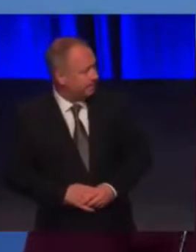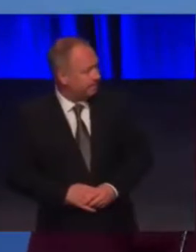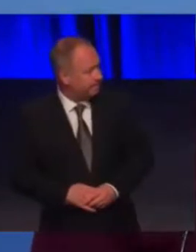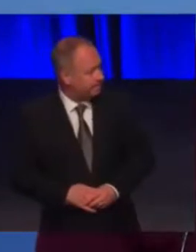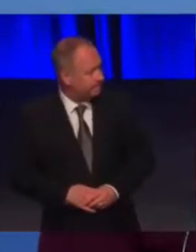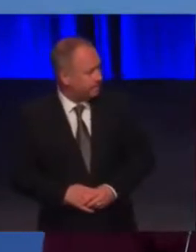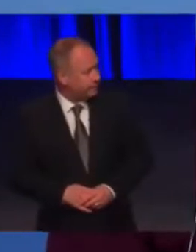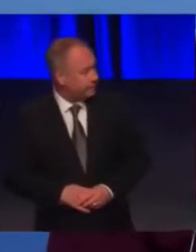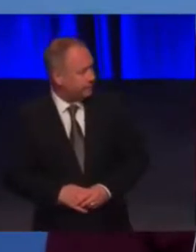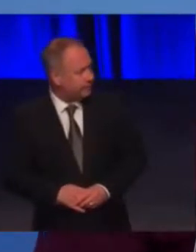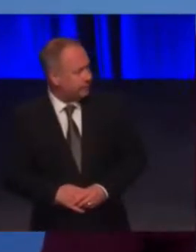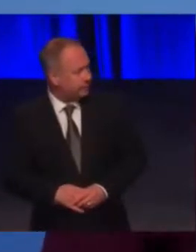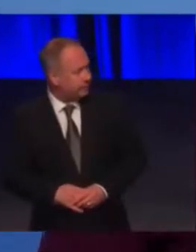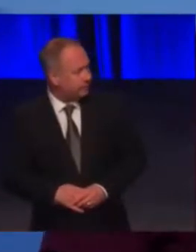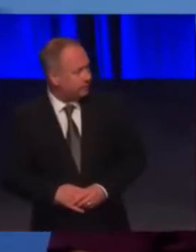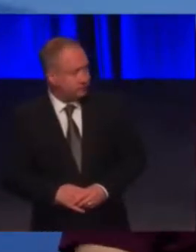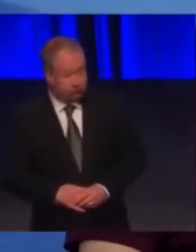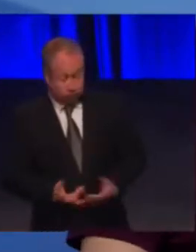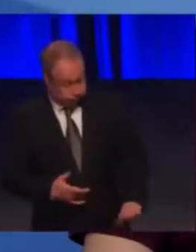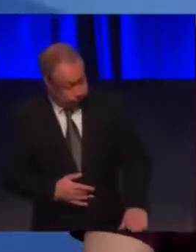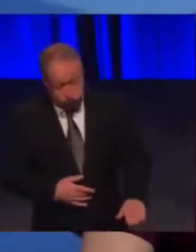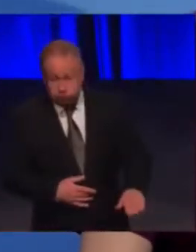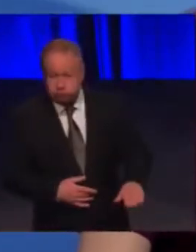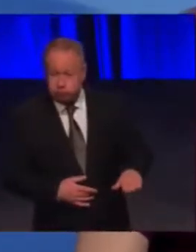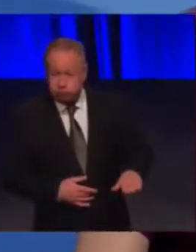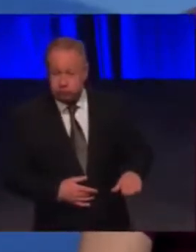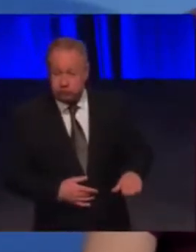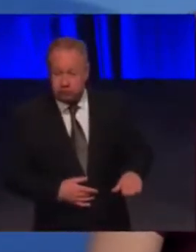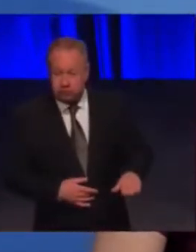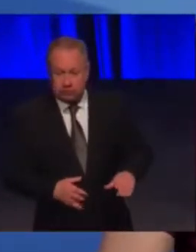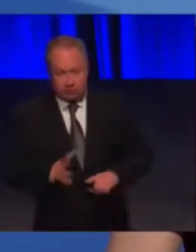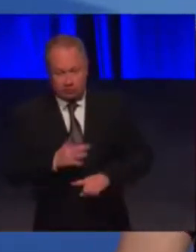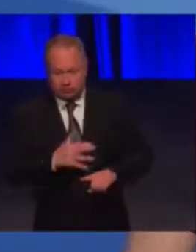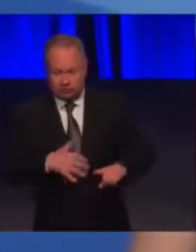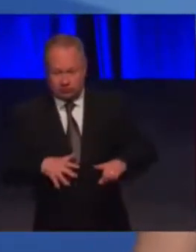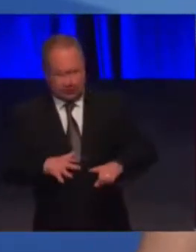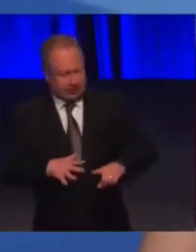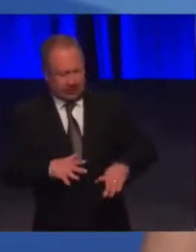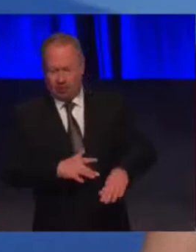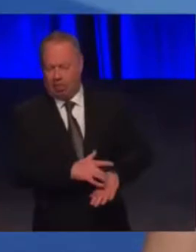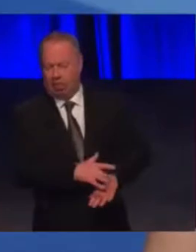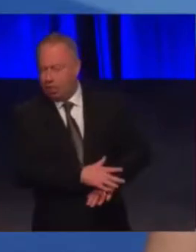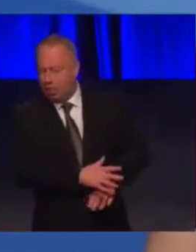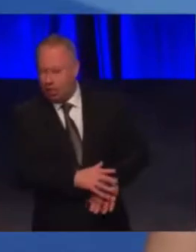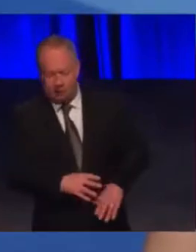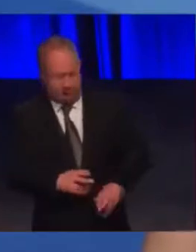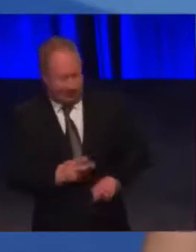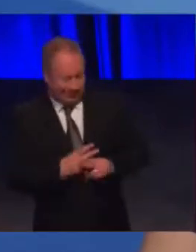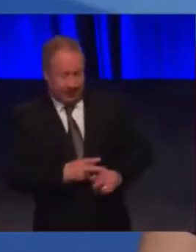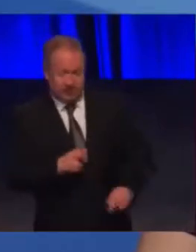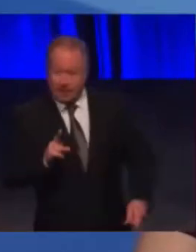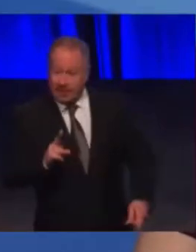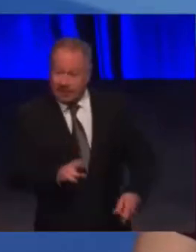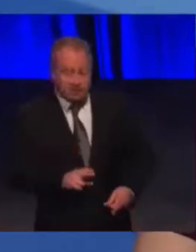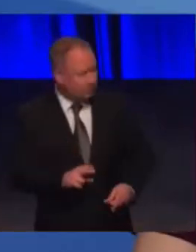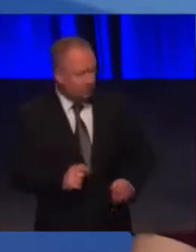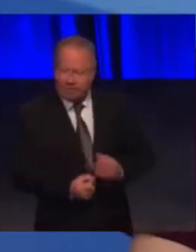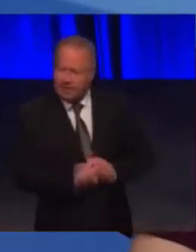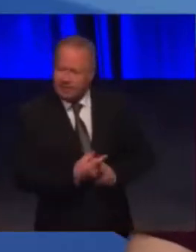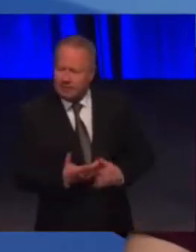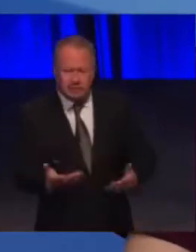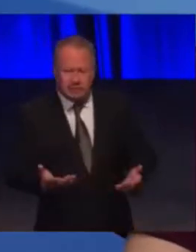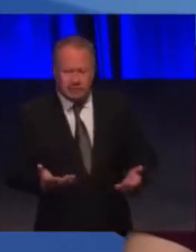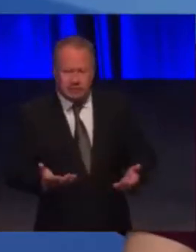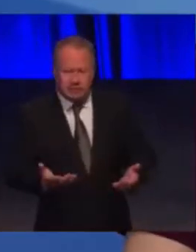So yeah, as I say, as he's got older, society doesn't care for him just so much. So what's happened? Where has it gone?